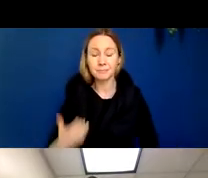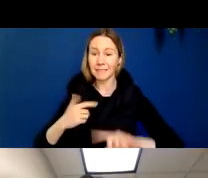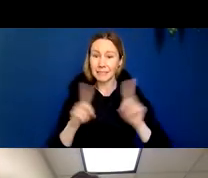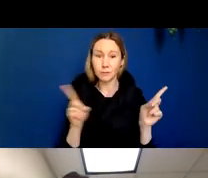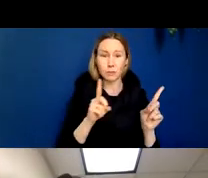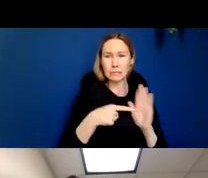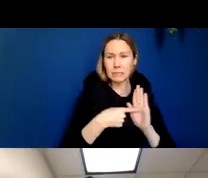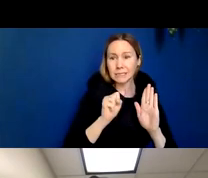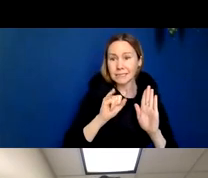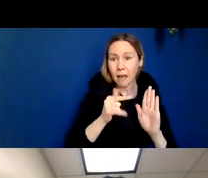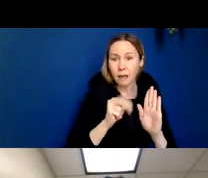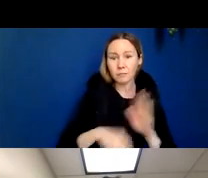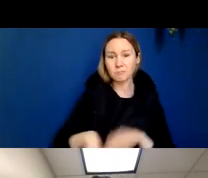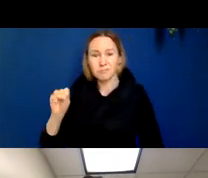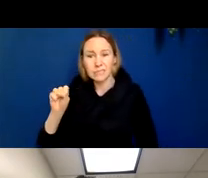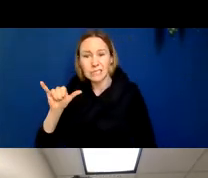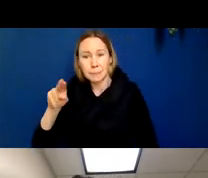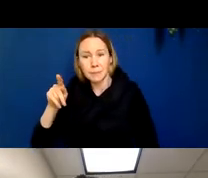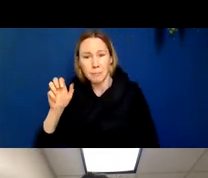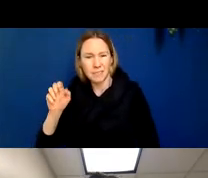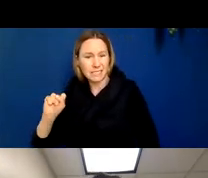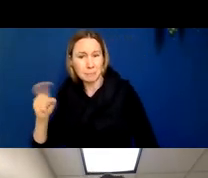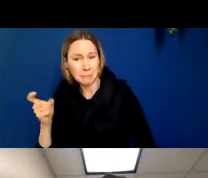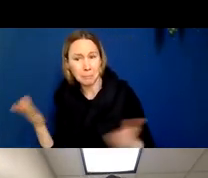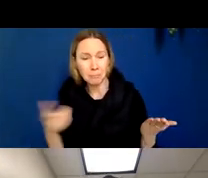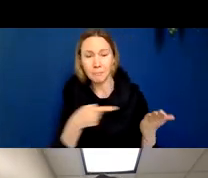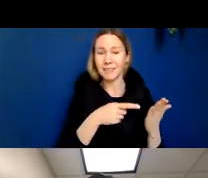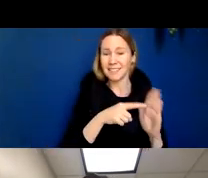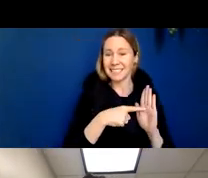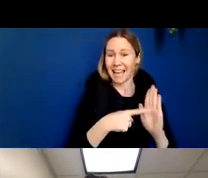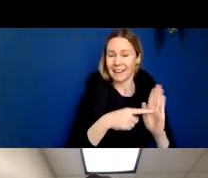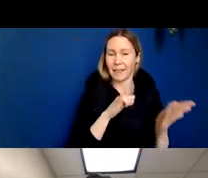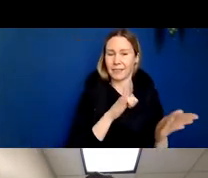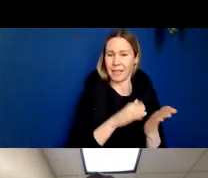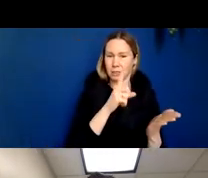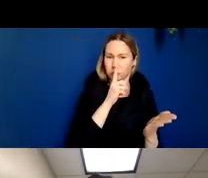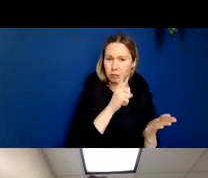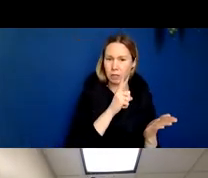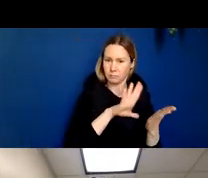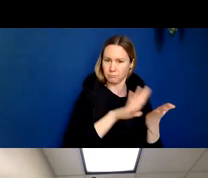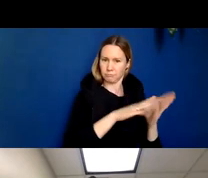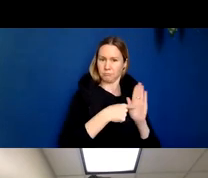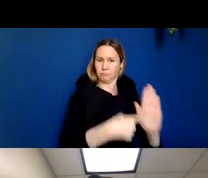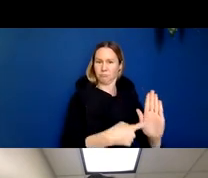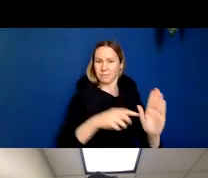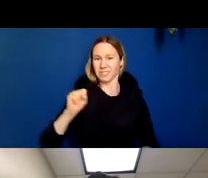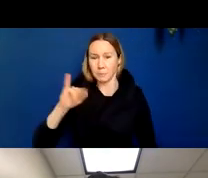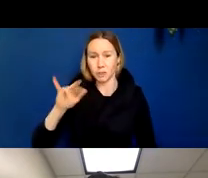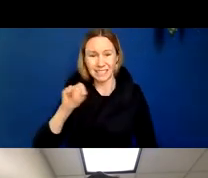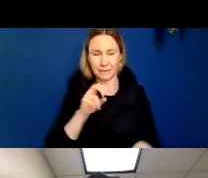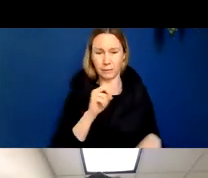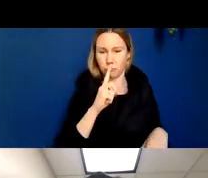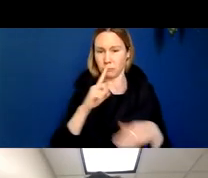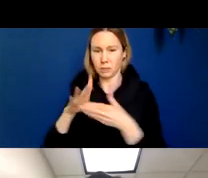and a symptom to the clinician is that a sign is an objective manifestation of a disease, whereas a symptom is a subjective manifestation of a